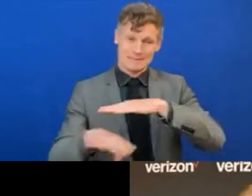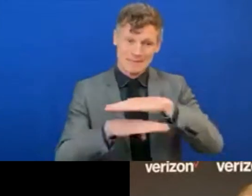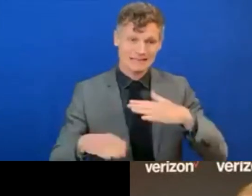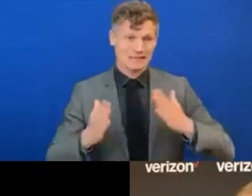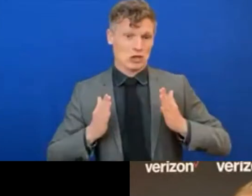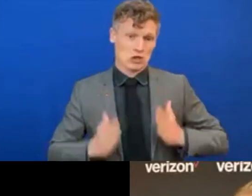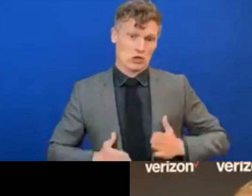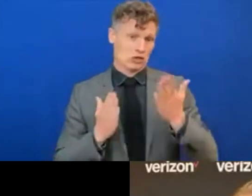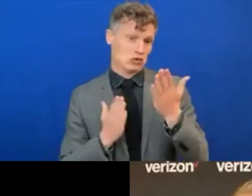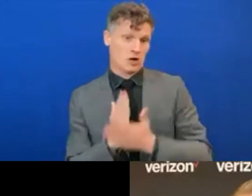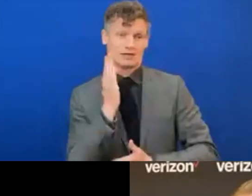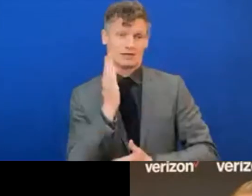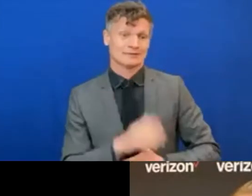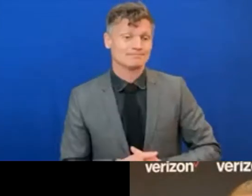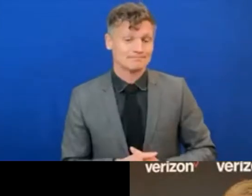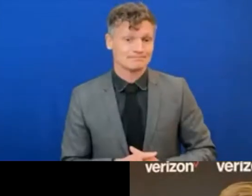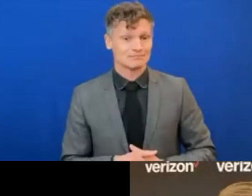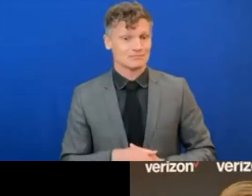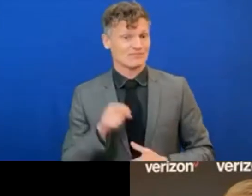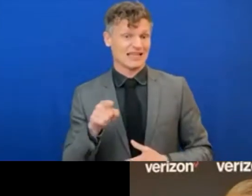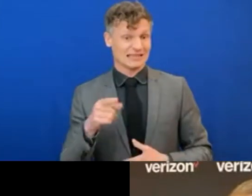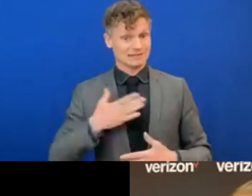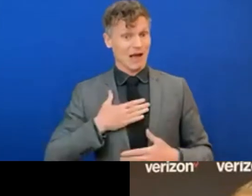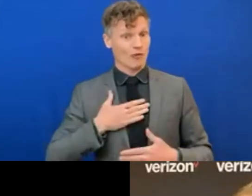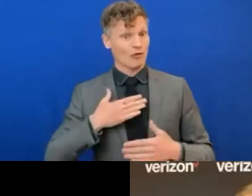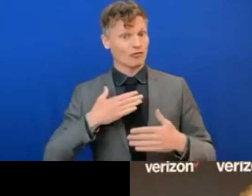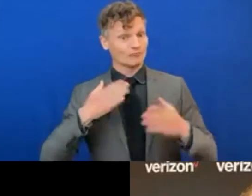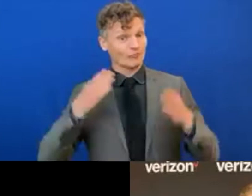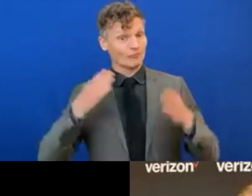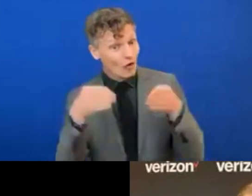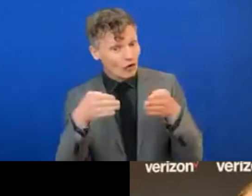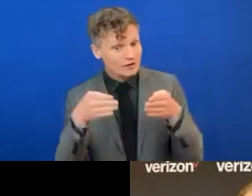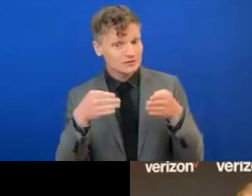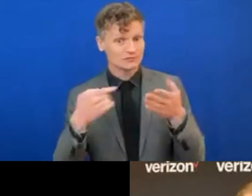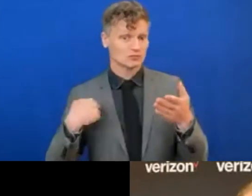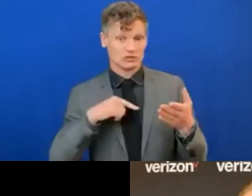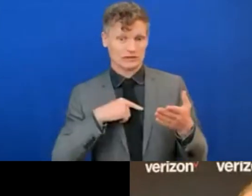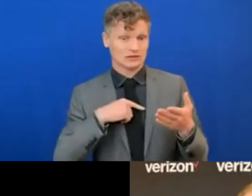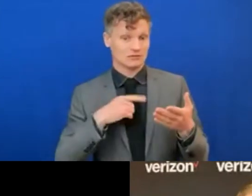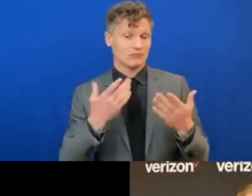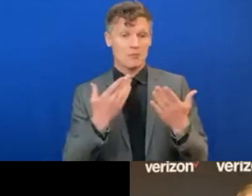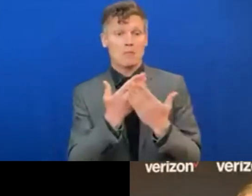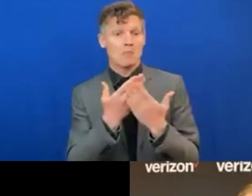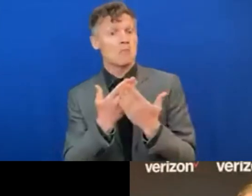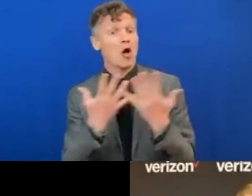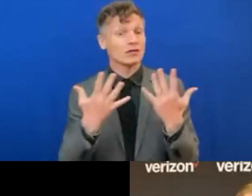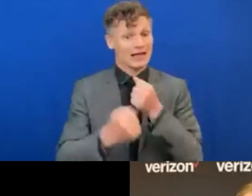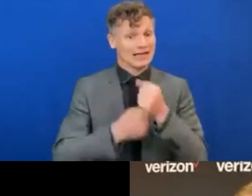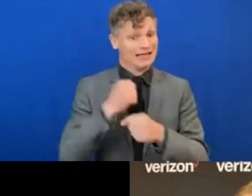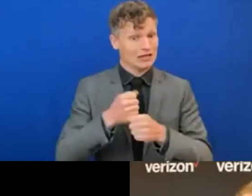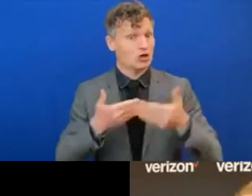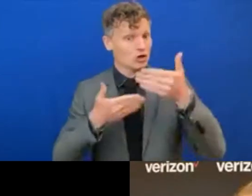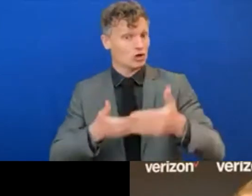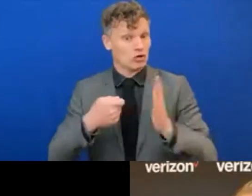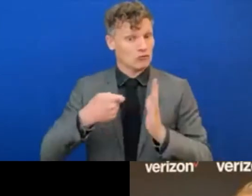that's what we focus on in the Edison Alliance. We have kicked it off in the beginning of the year. And I said, it's a multi-year work that we will do together with World